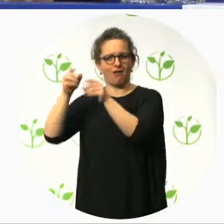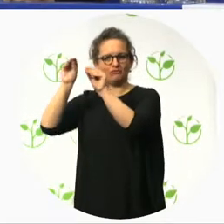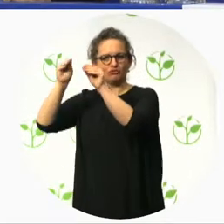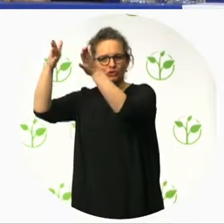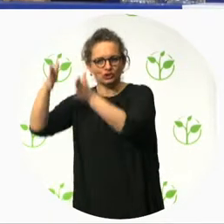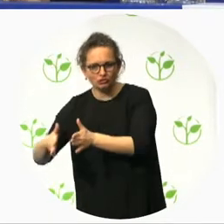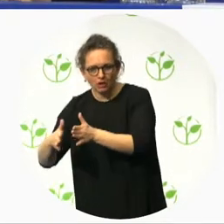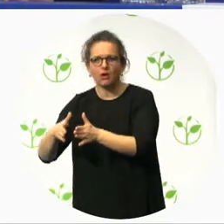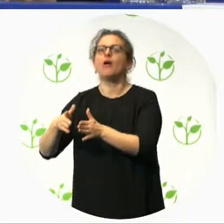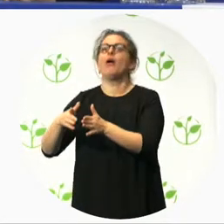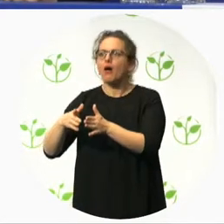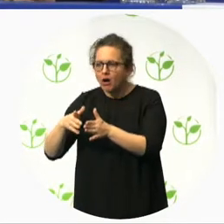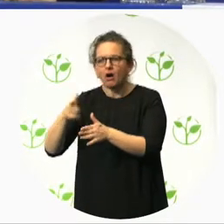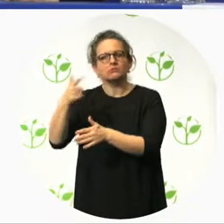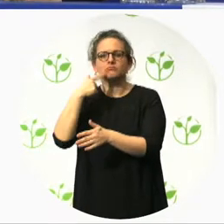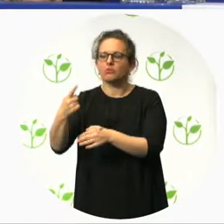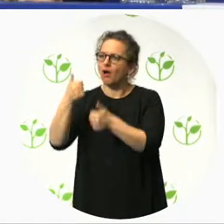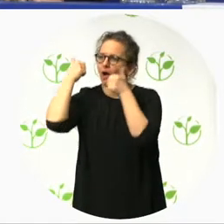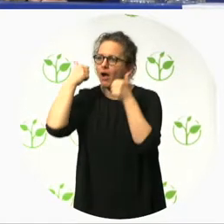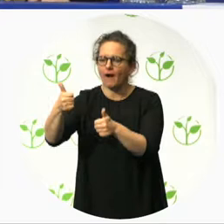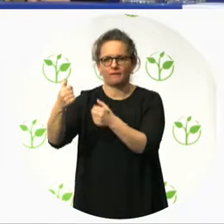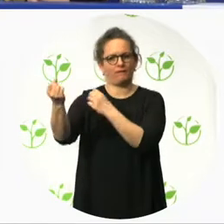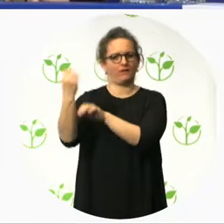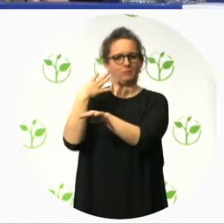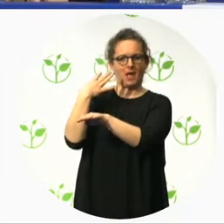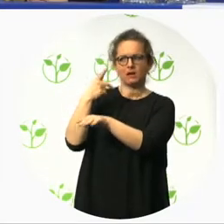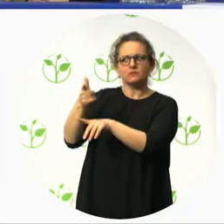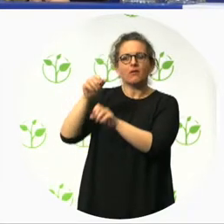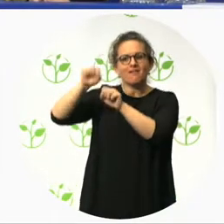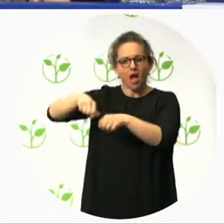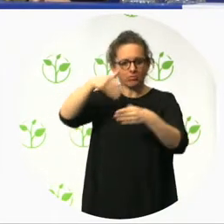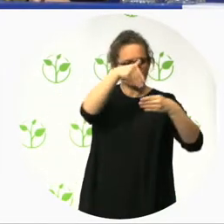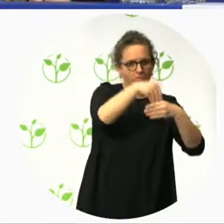accessibility in the built environment actually means.